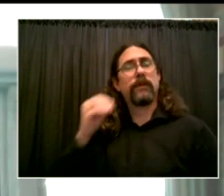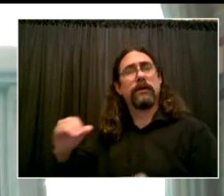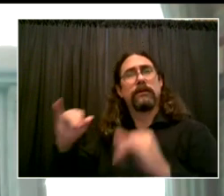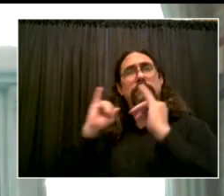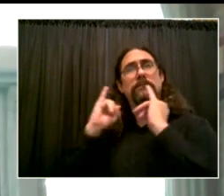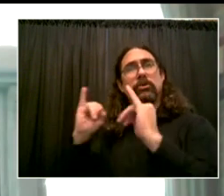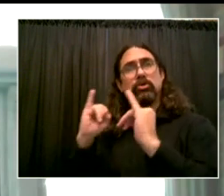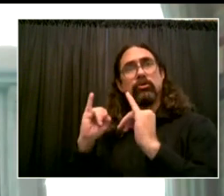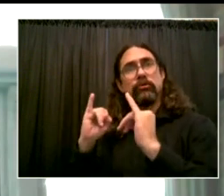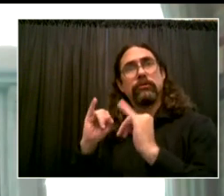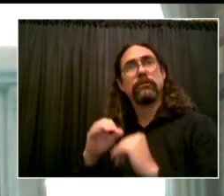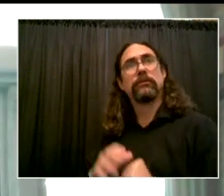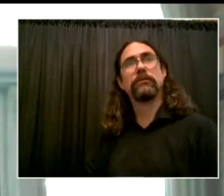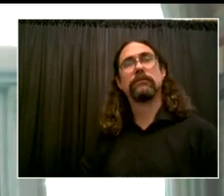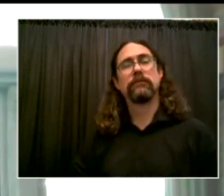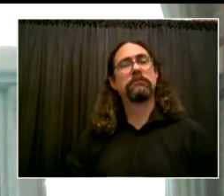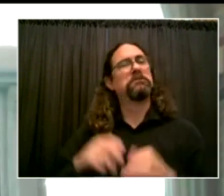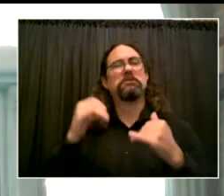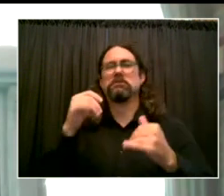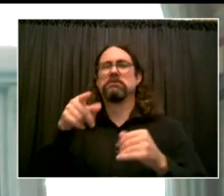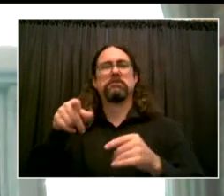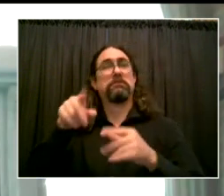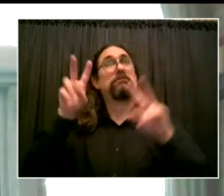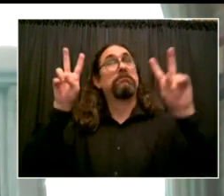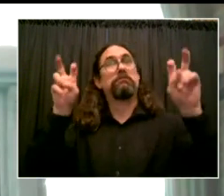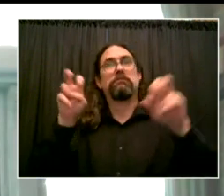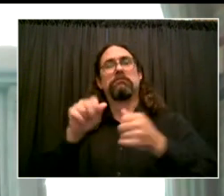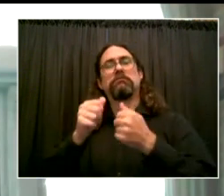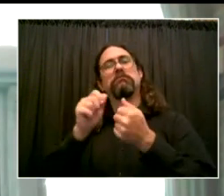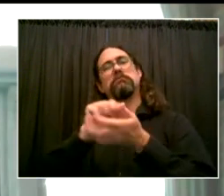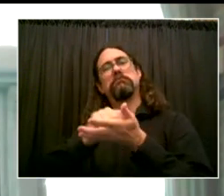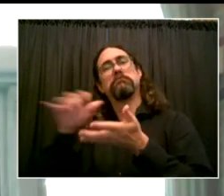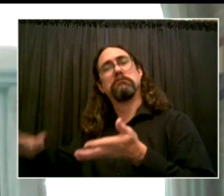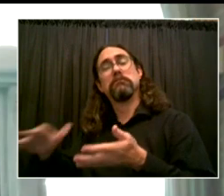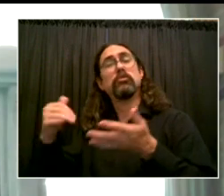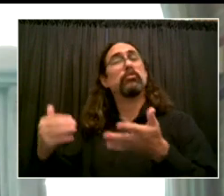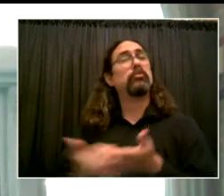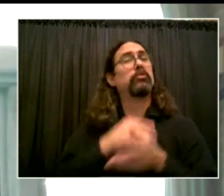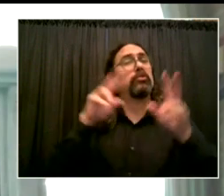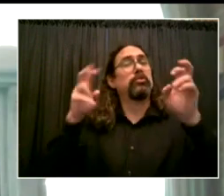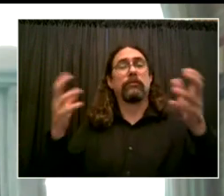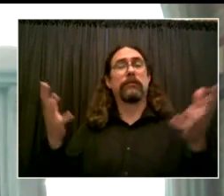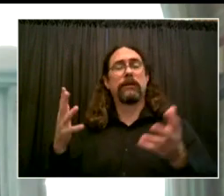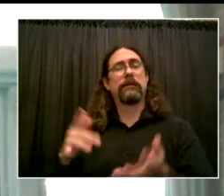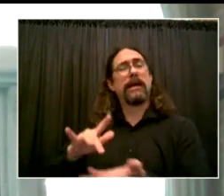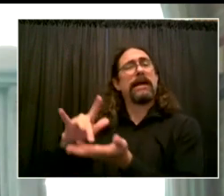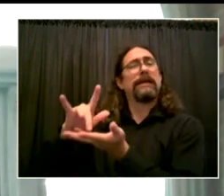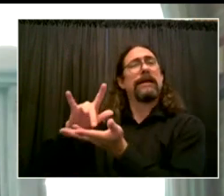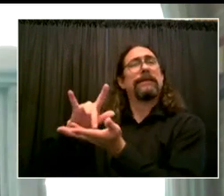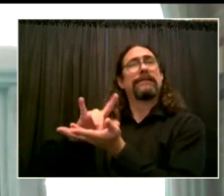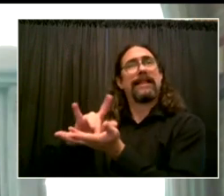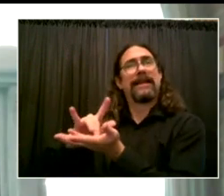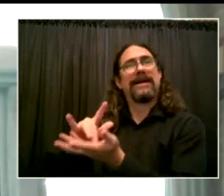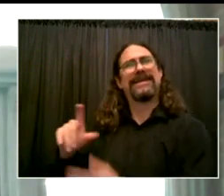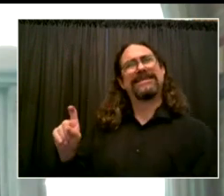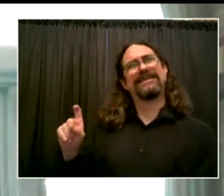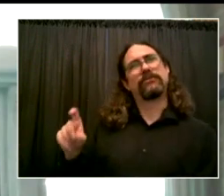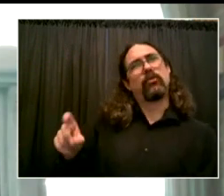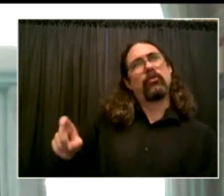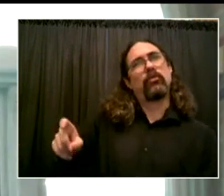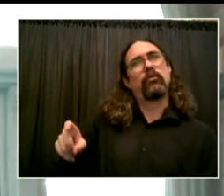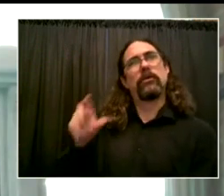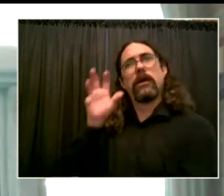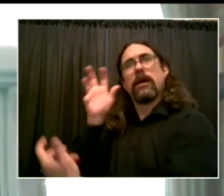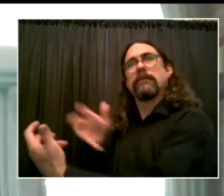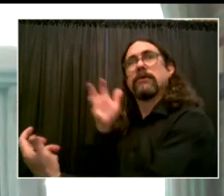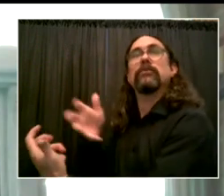homes, but also leveraging virtual platforms to provide online learning. And so we are still building this